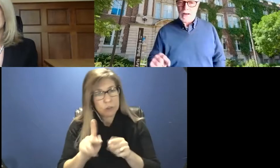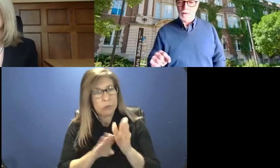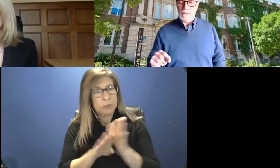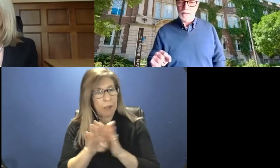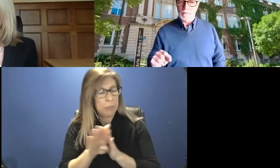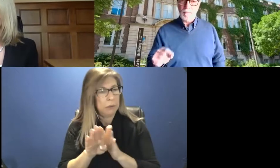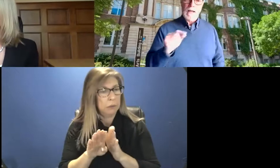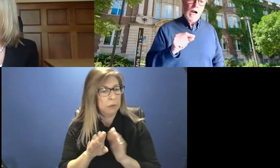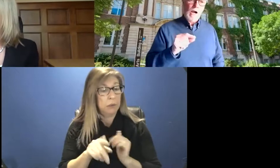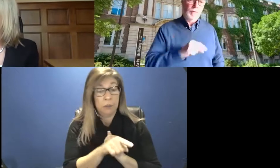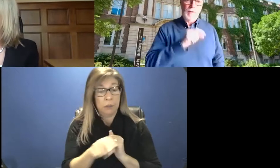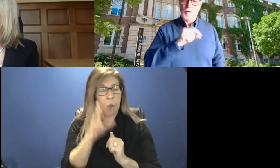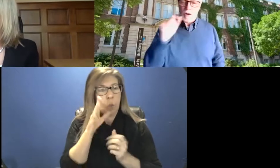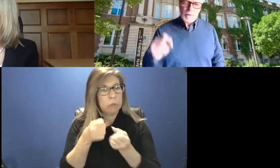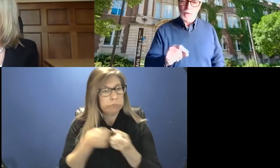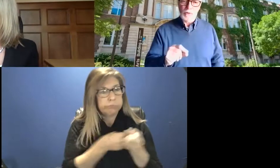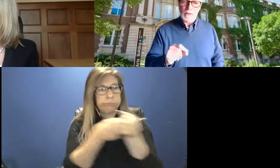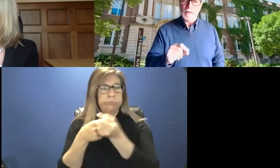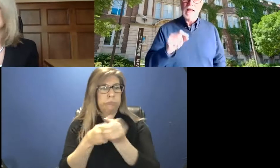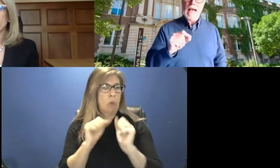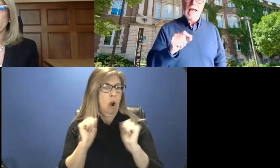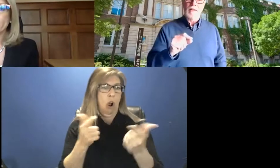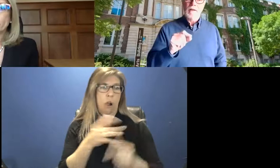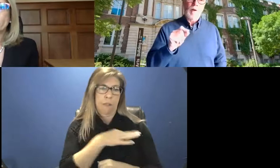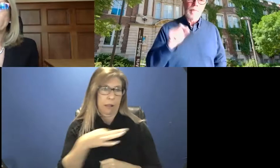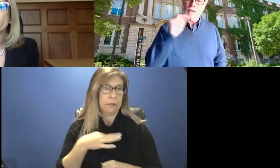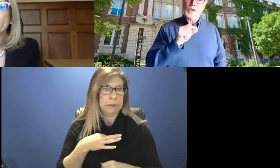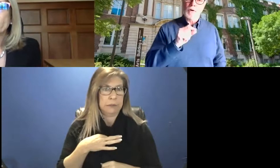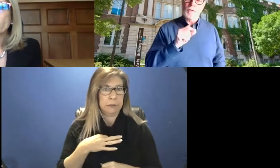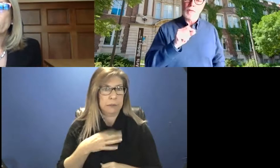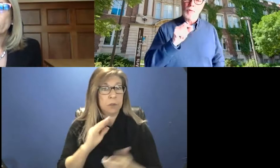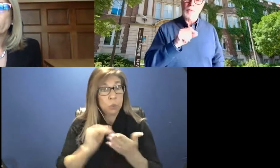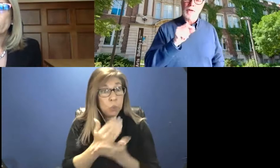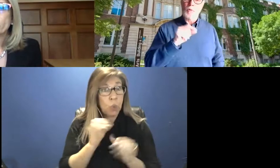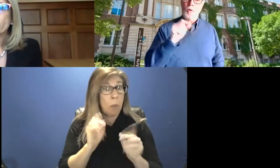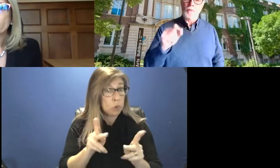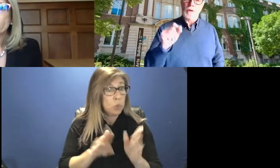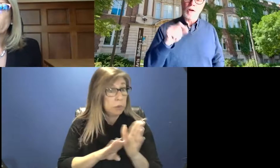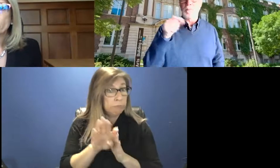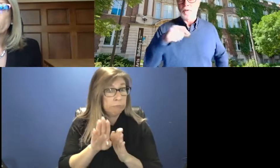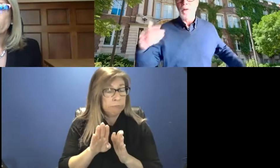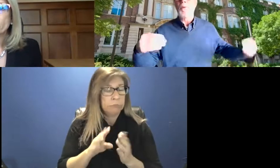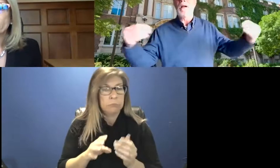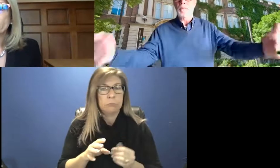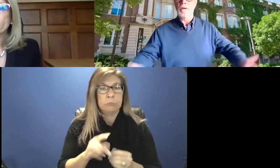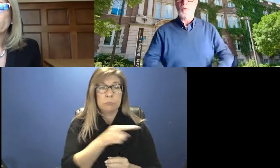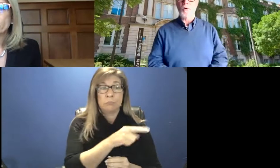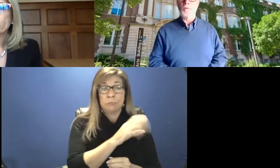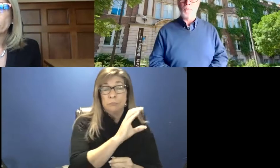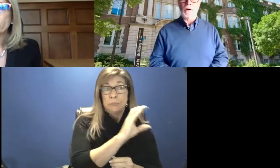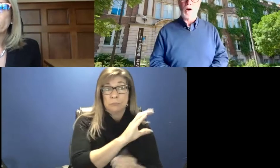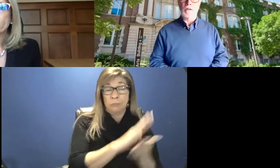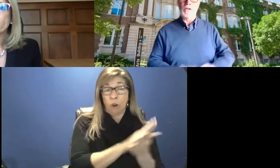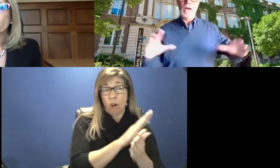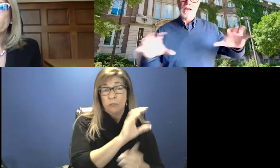faculties, um, developing new opportunities. And I'm not sure if there will be a role for the college, but there may well be a role